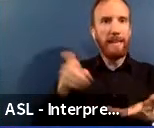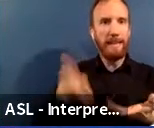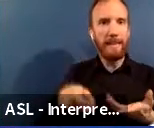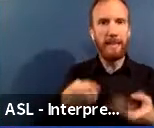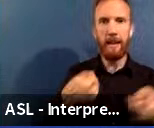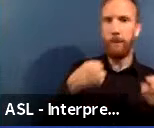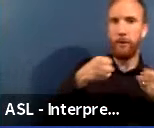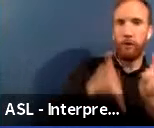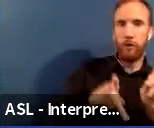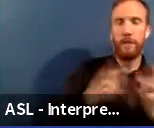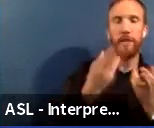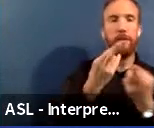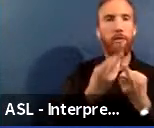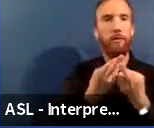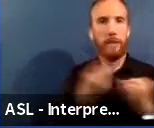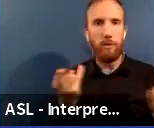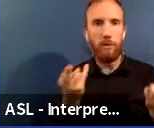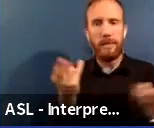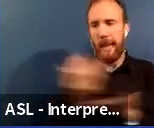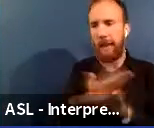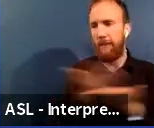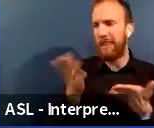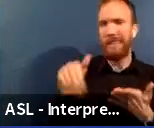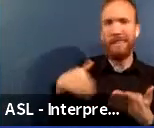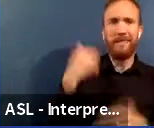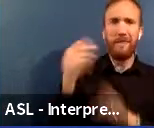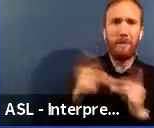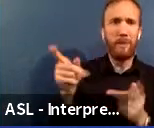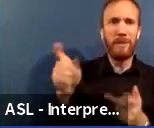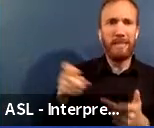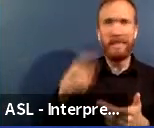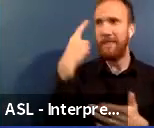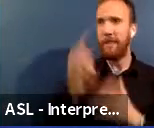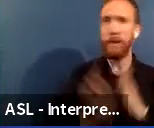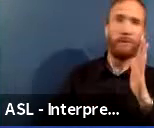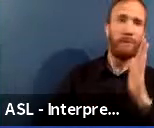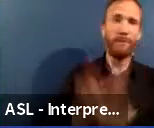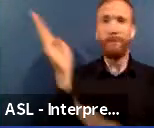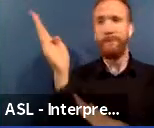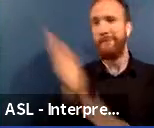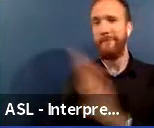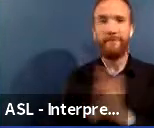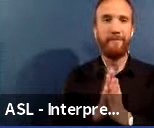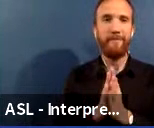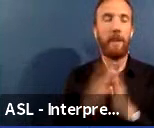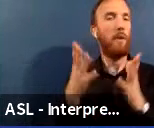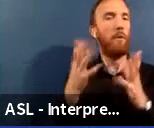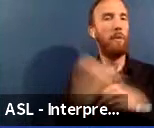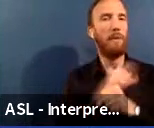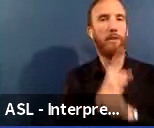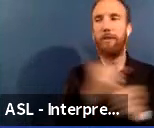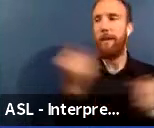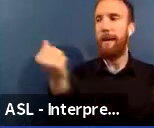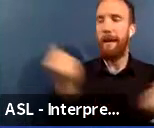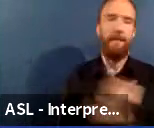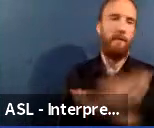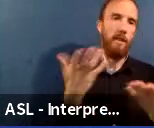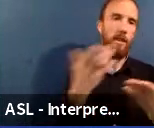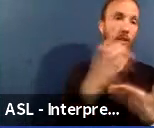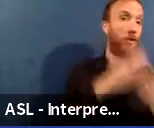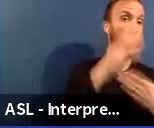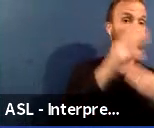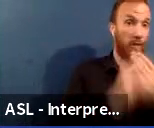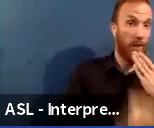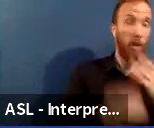opportunities and resources that they need, so that they can thrive. We want to make sure that everything not only the curriculum is culturally